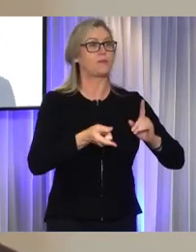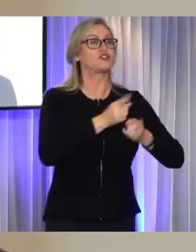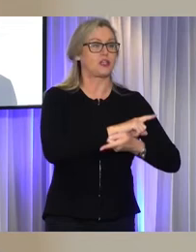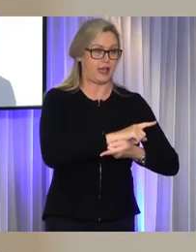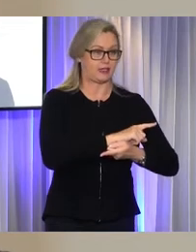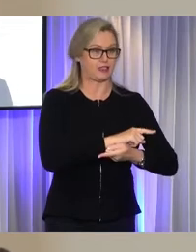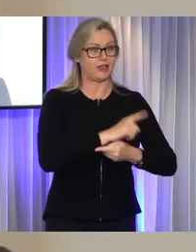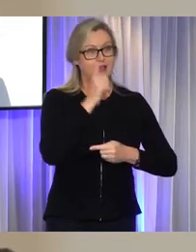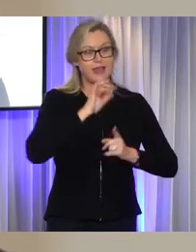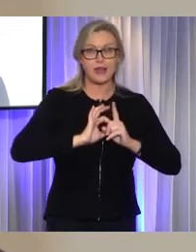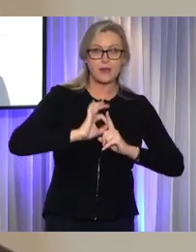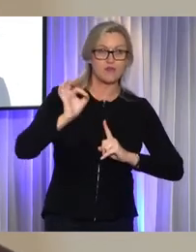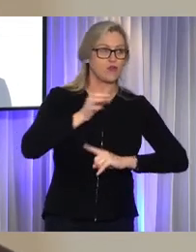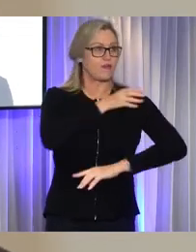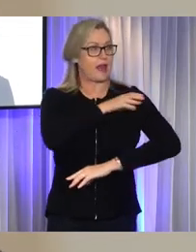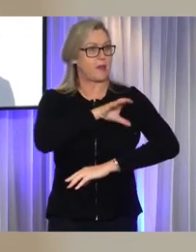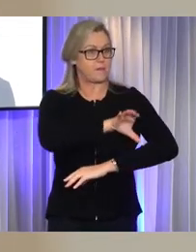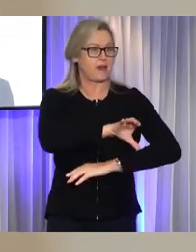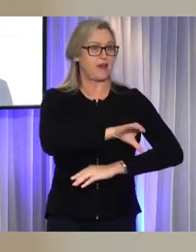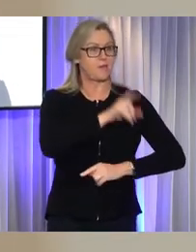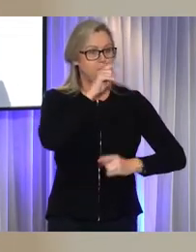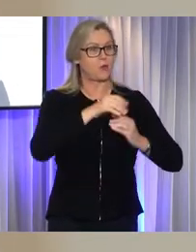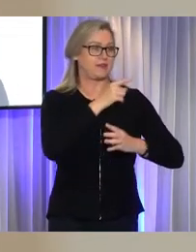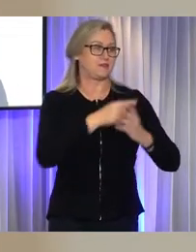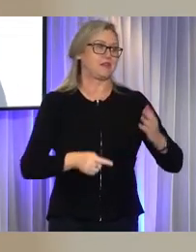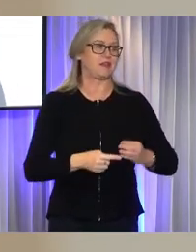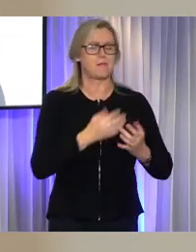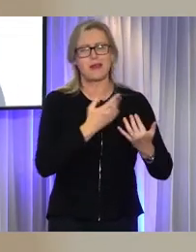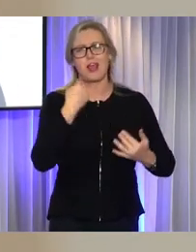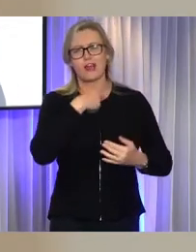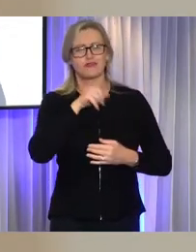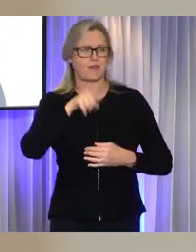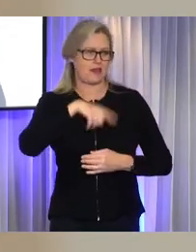empower the lives of hundreds of thousands of our fellow Australians and the people who love them.